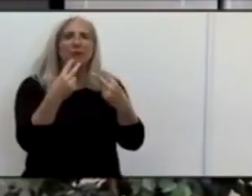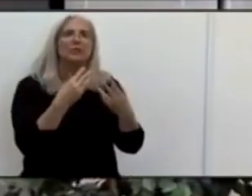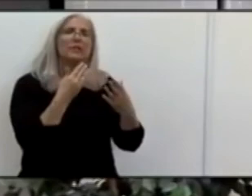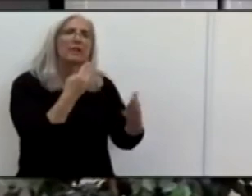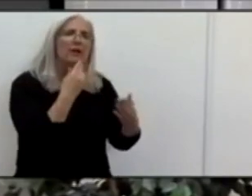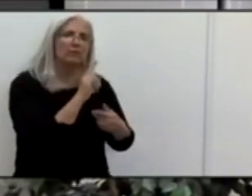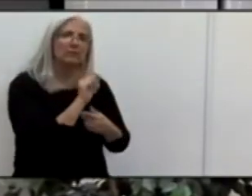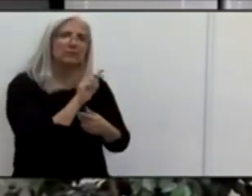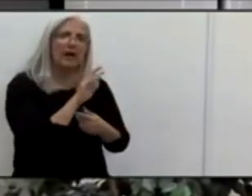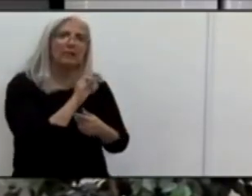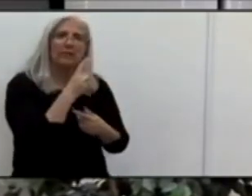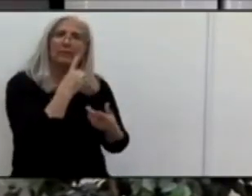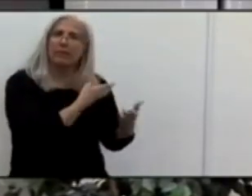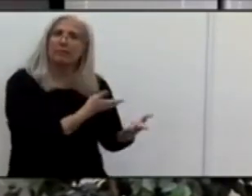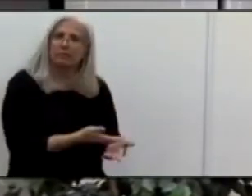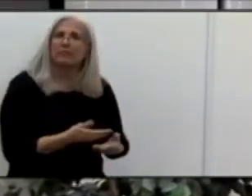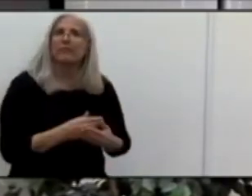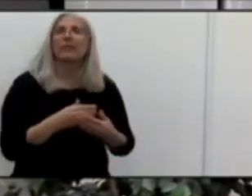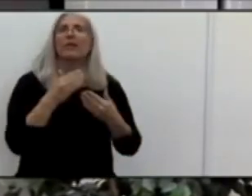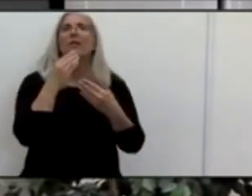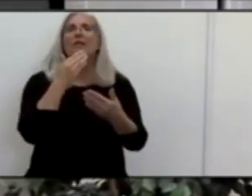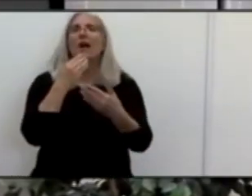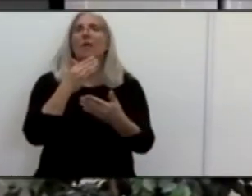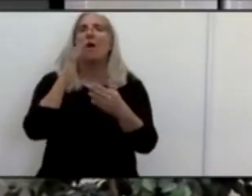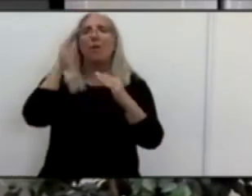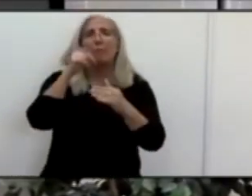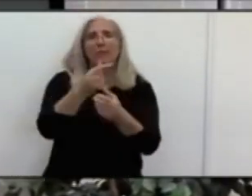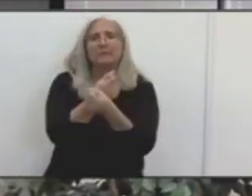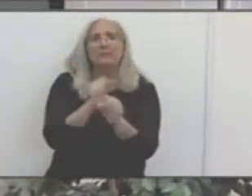Thank you, everyone. Uh, be safe out there. Have a good day.